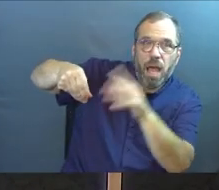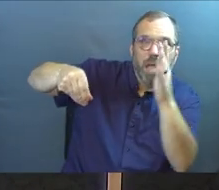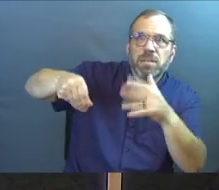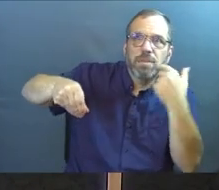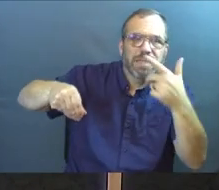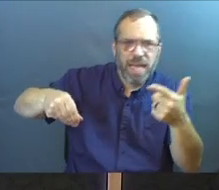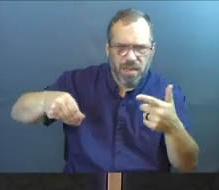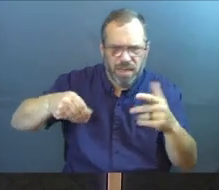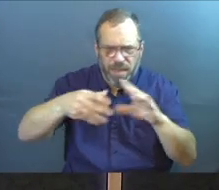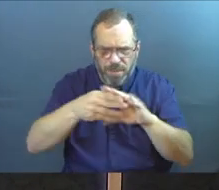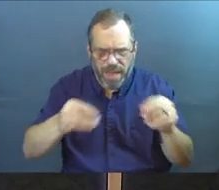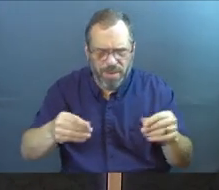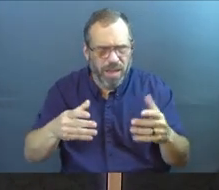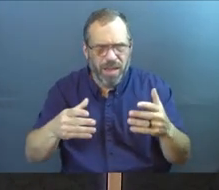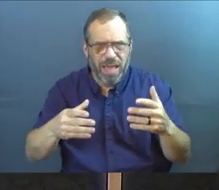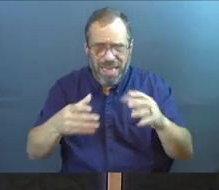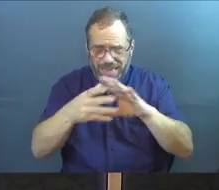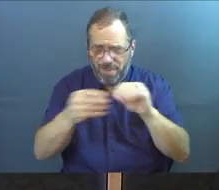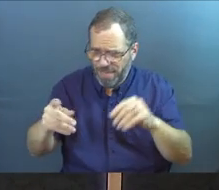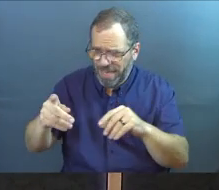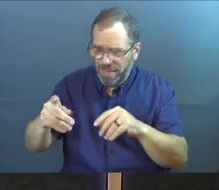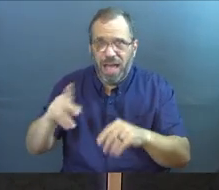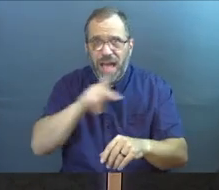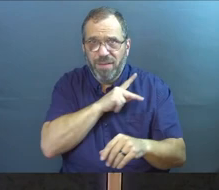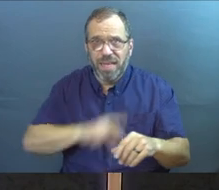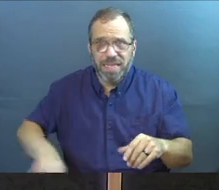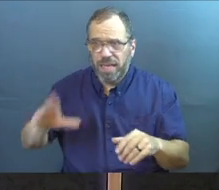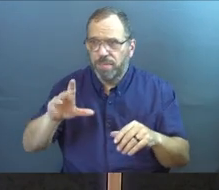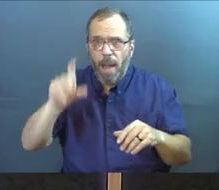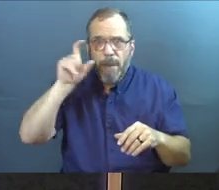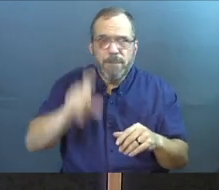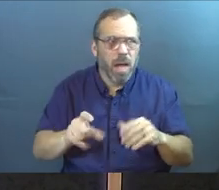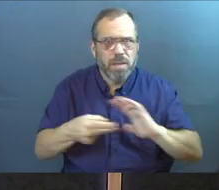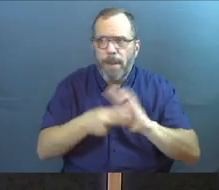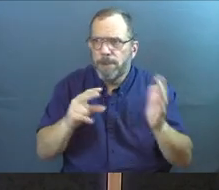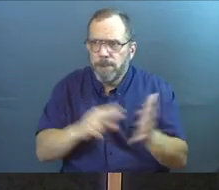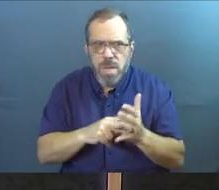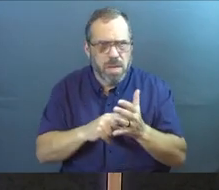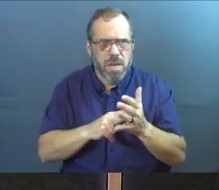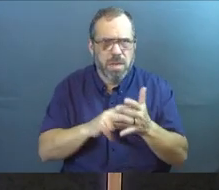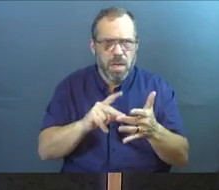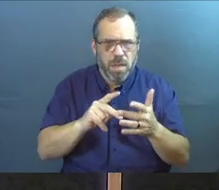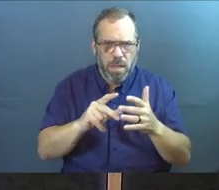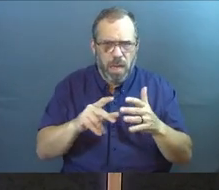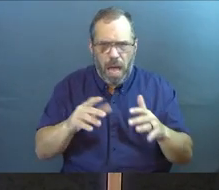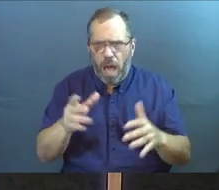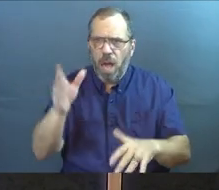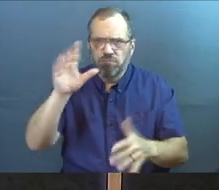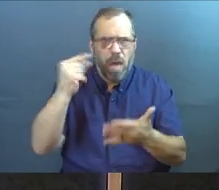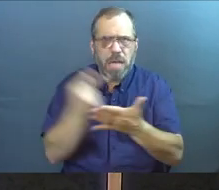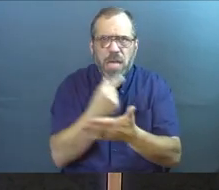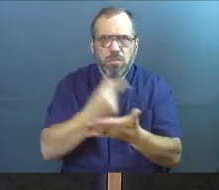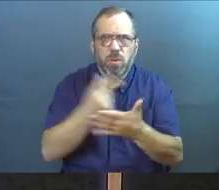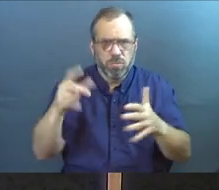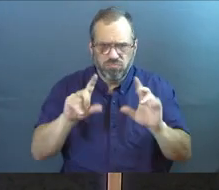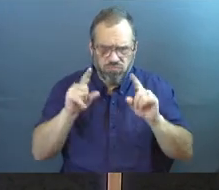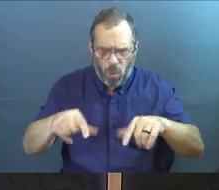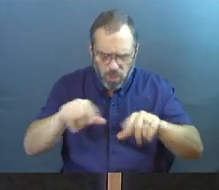us have been taught this parable as the message of the kingdom must mean an altar call gospel presentation.